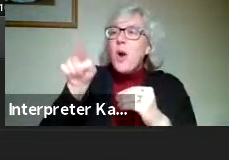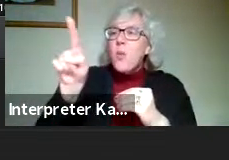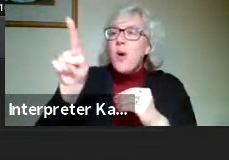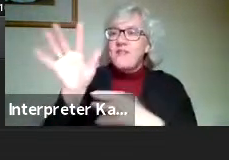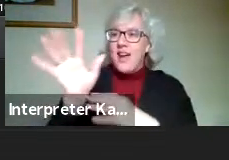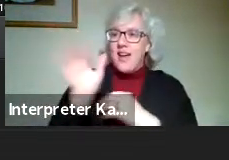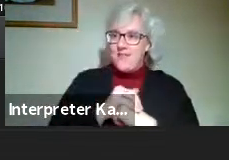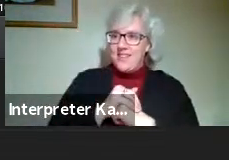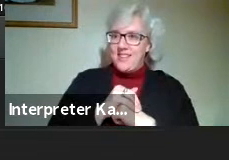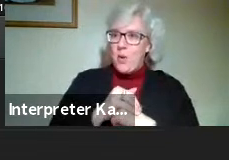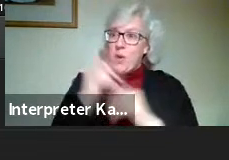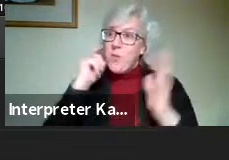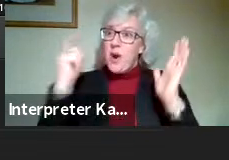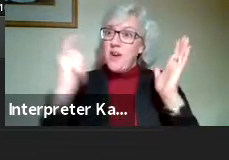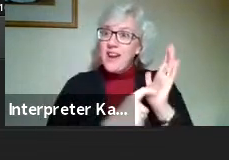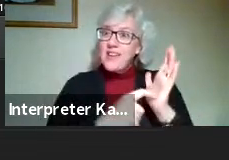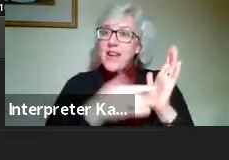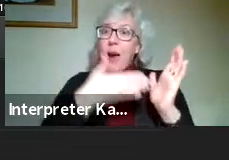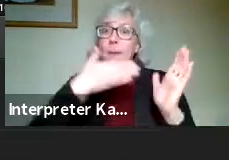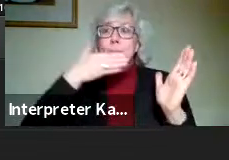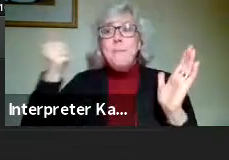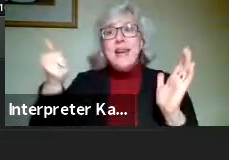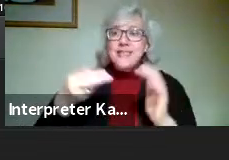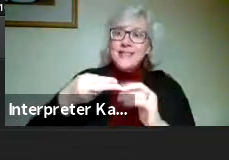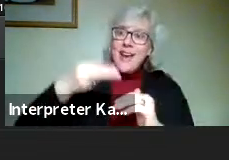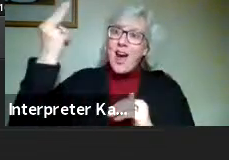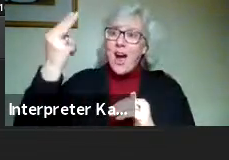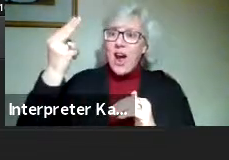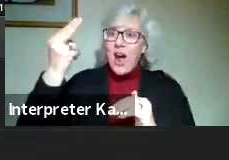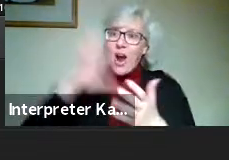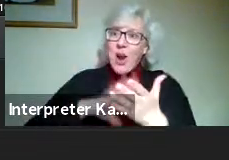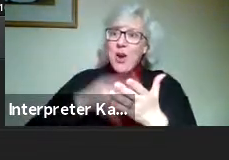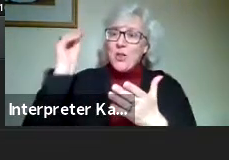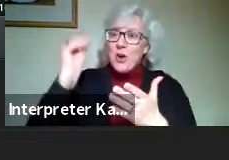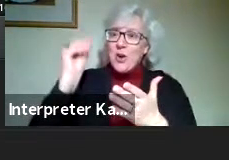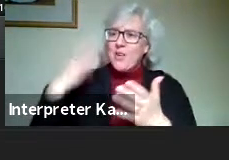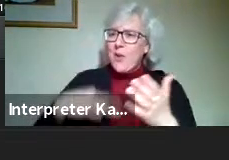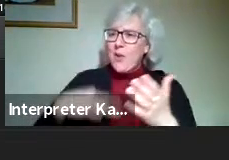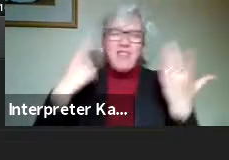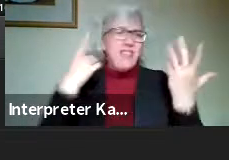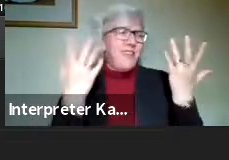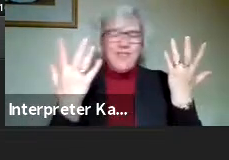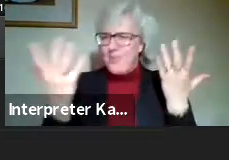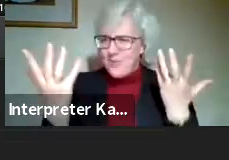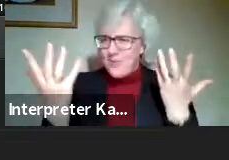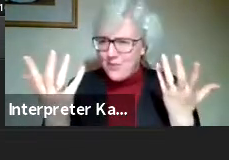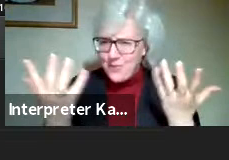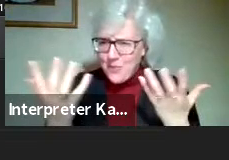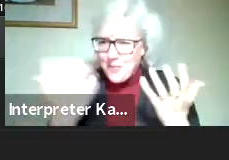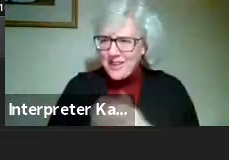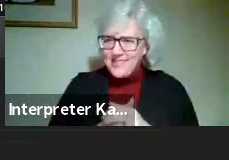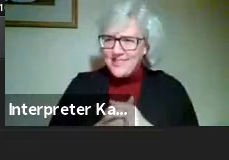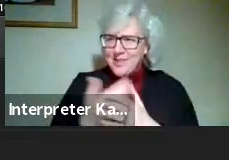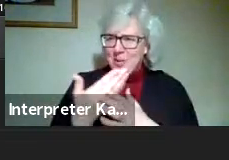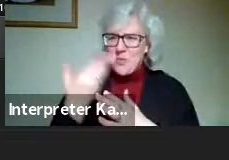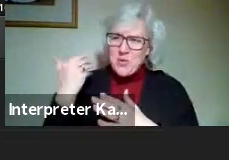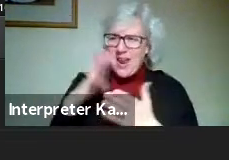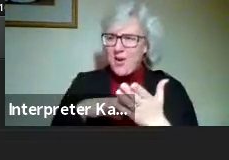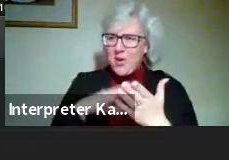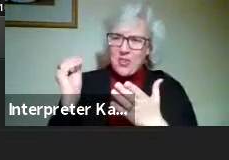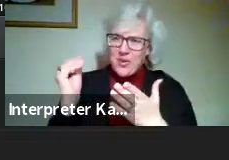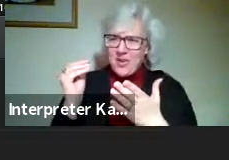we were recognized for best prior learning credits. And some of you might be thinking, what's prior learning credits?